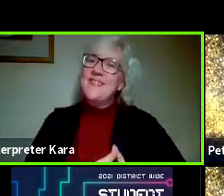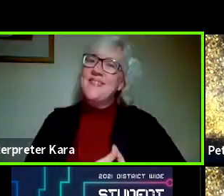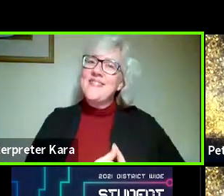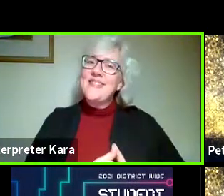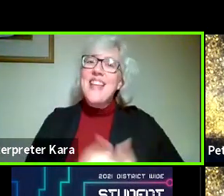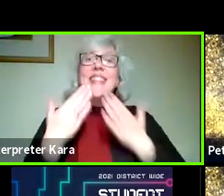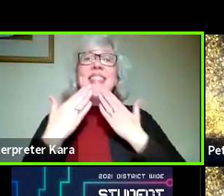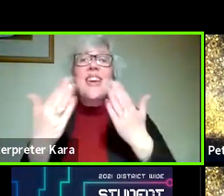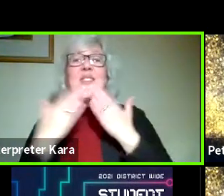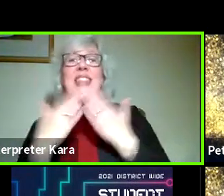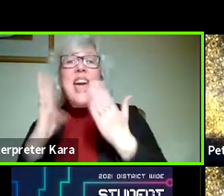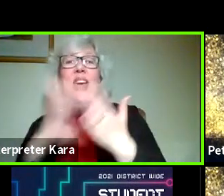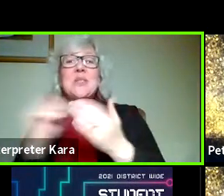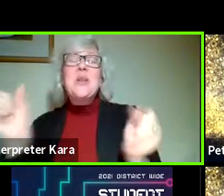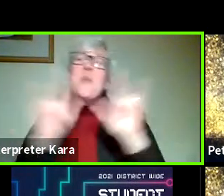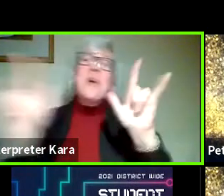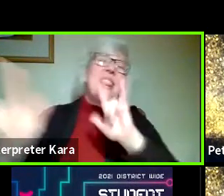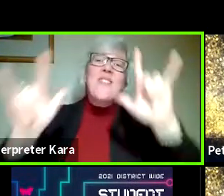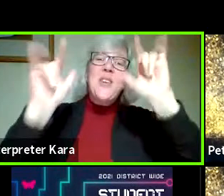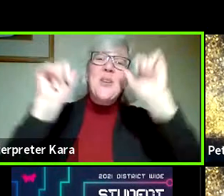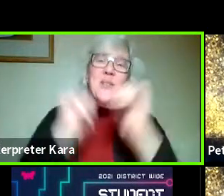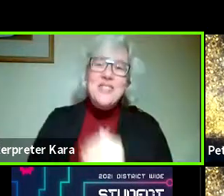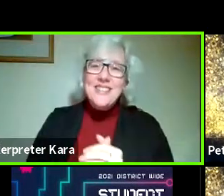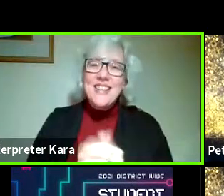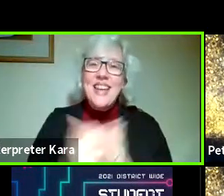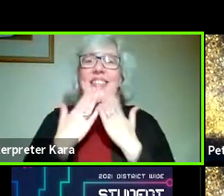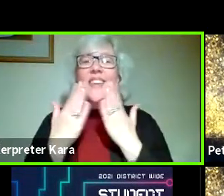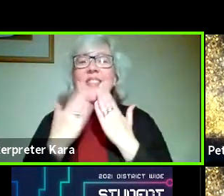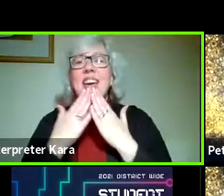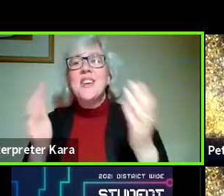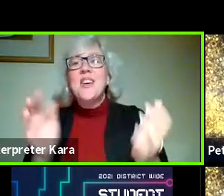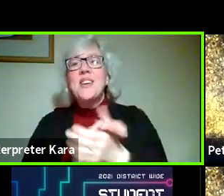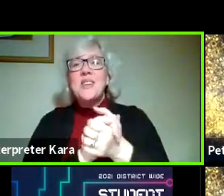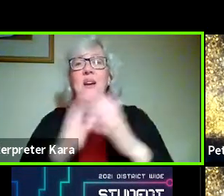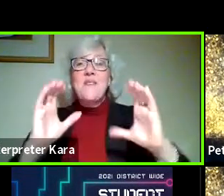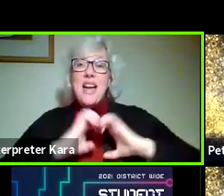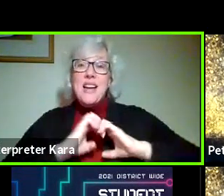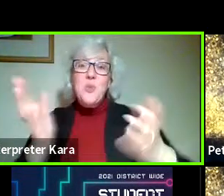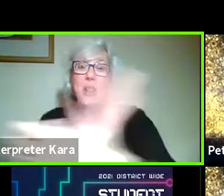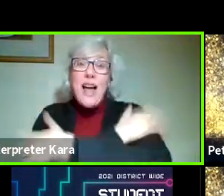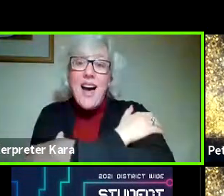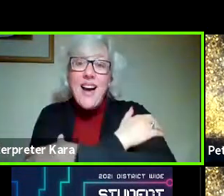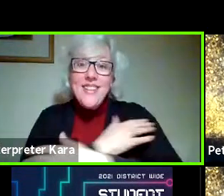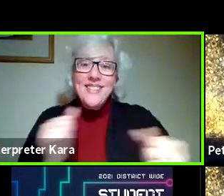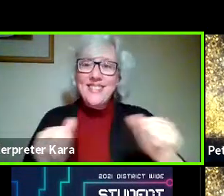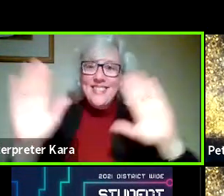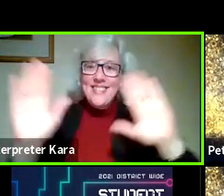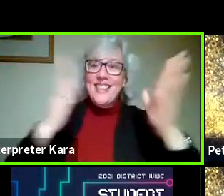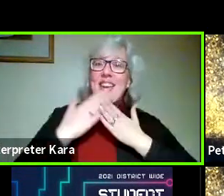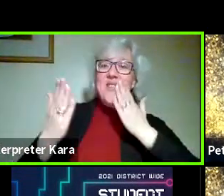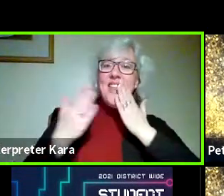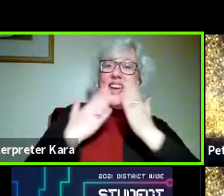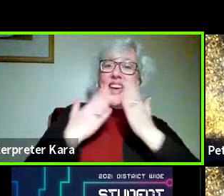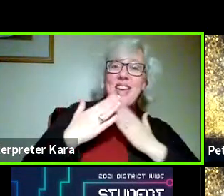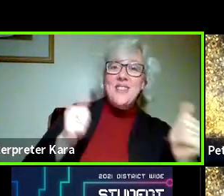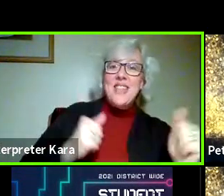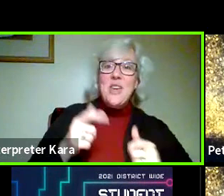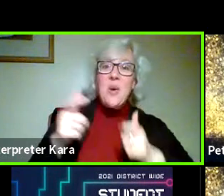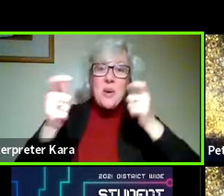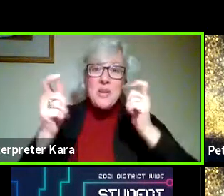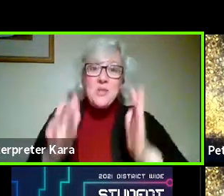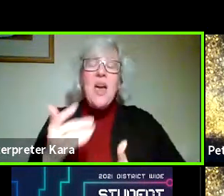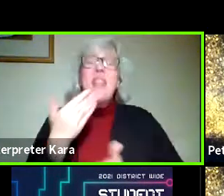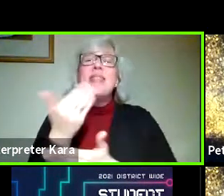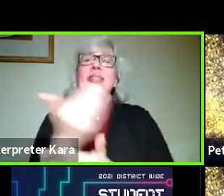Thank you, students. We love you. Big virtual hug. Love you guys. Yep. Thanks, students. Thanks, administrators.